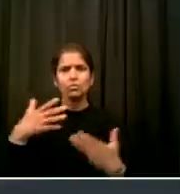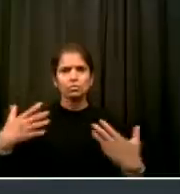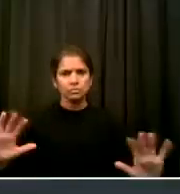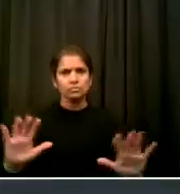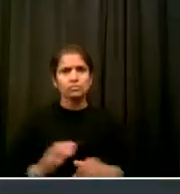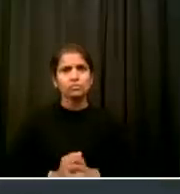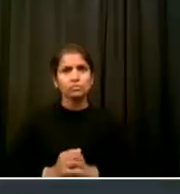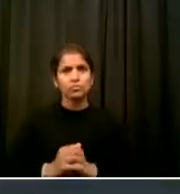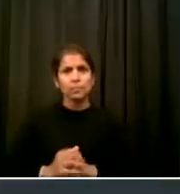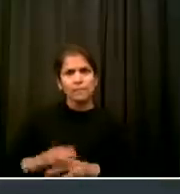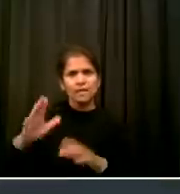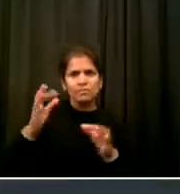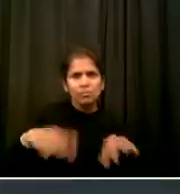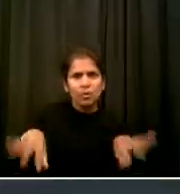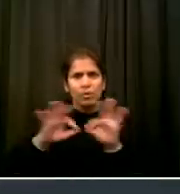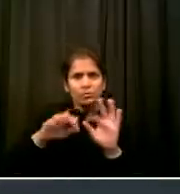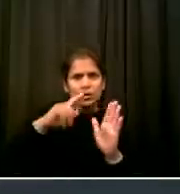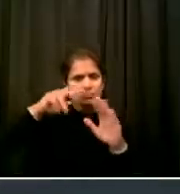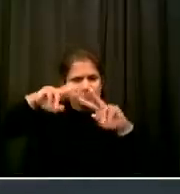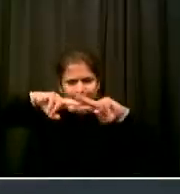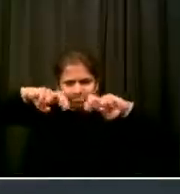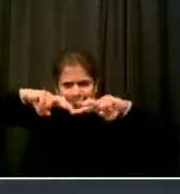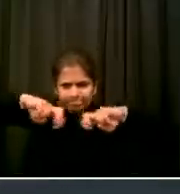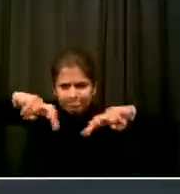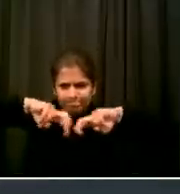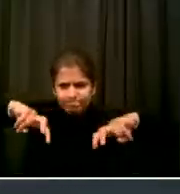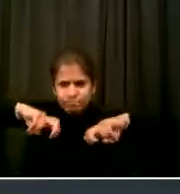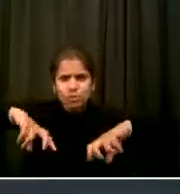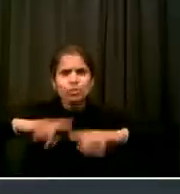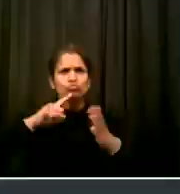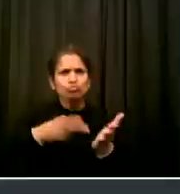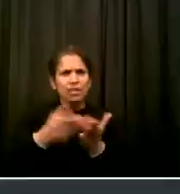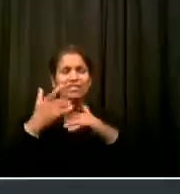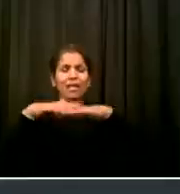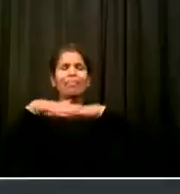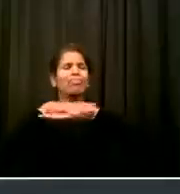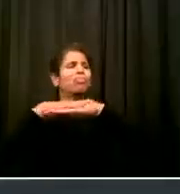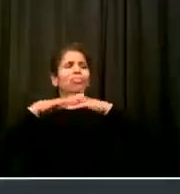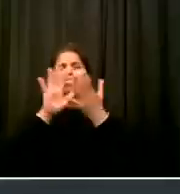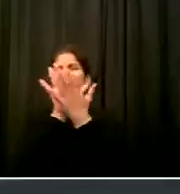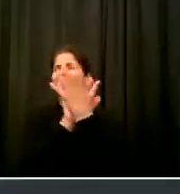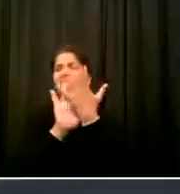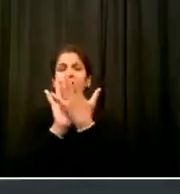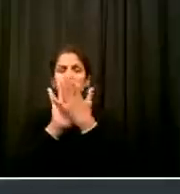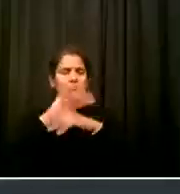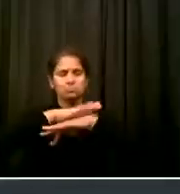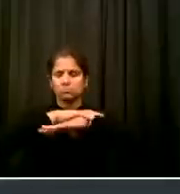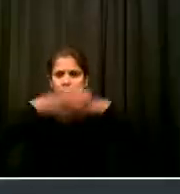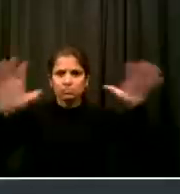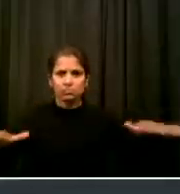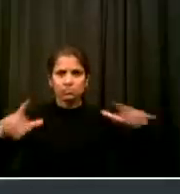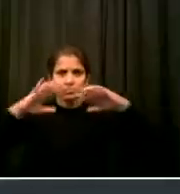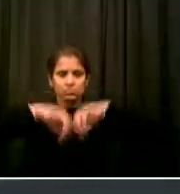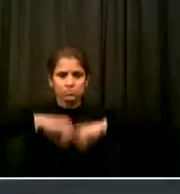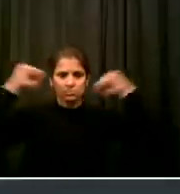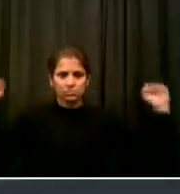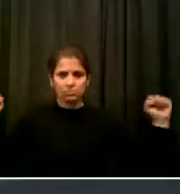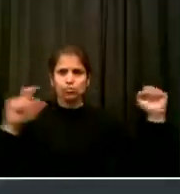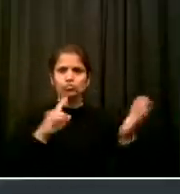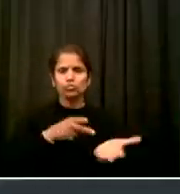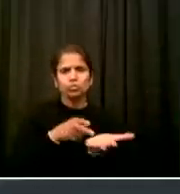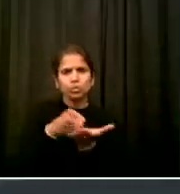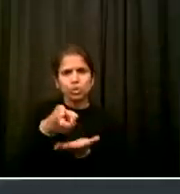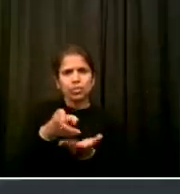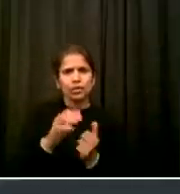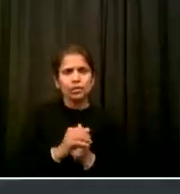truth must inform the curricula in our schools, our history books, the memorials we honor, and even how we